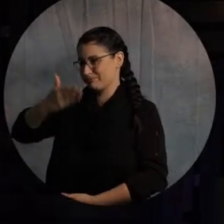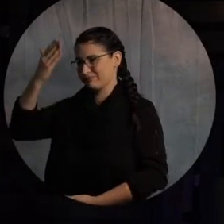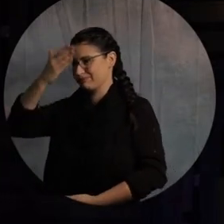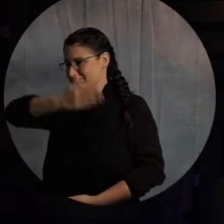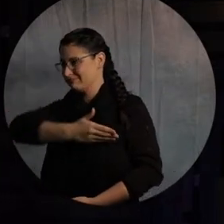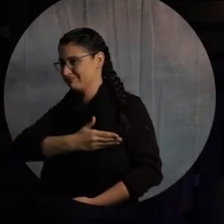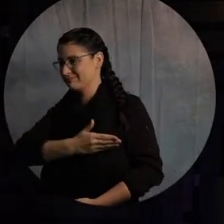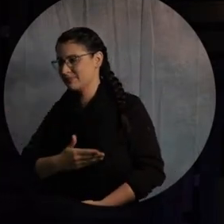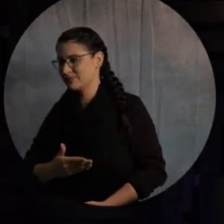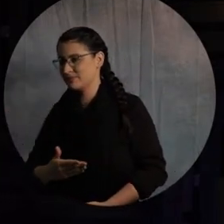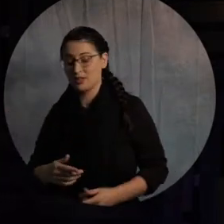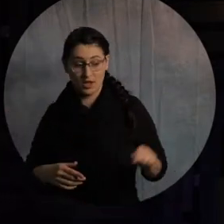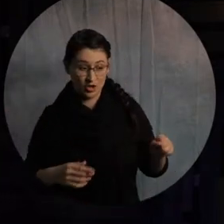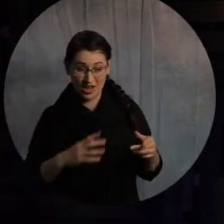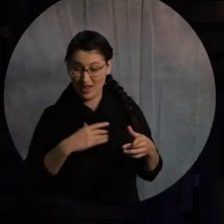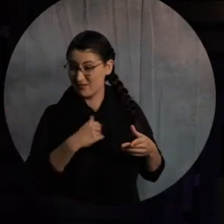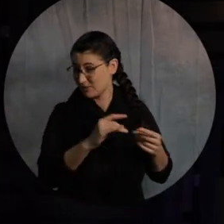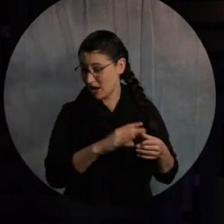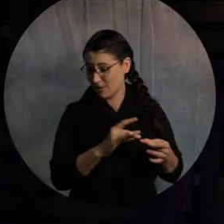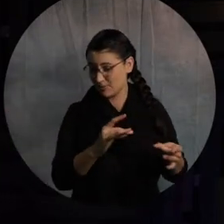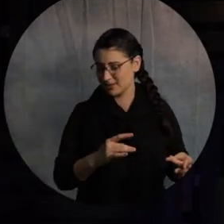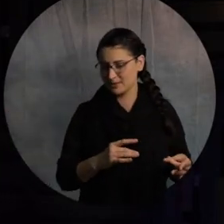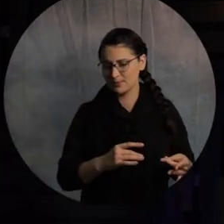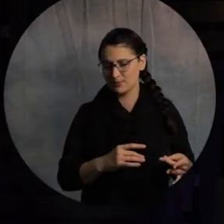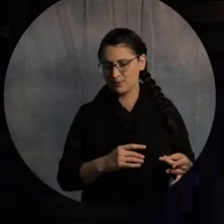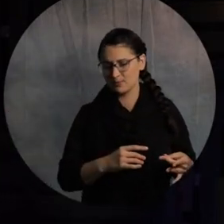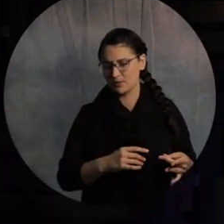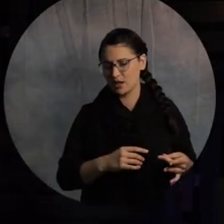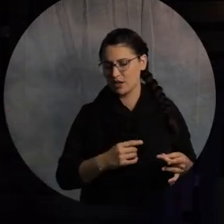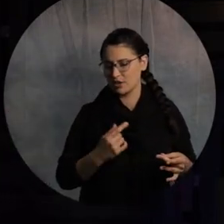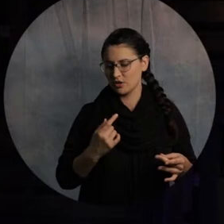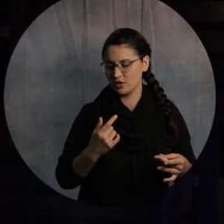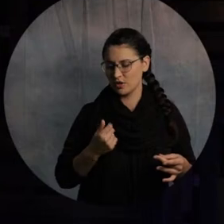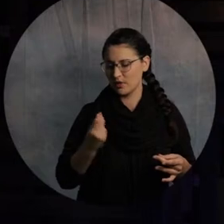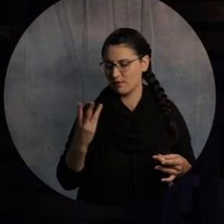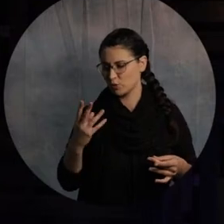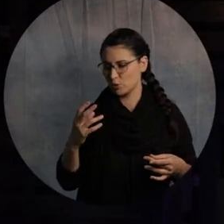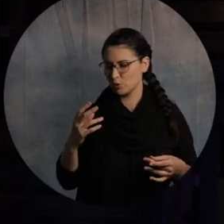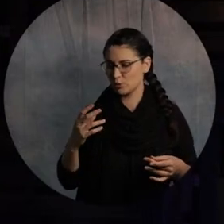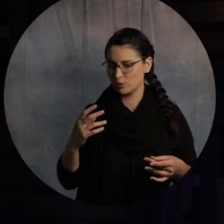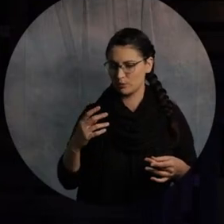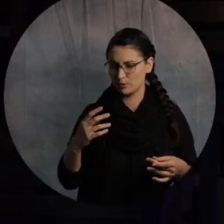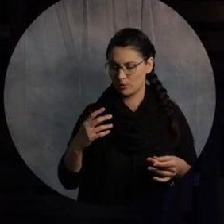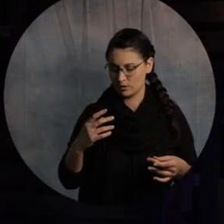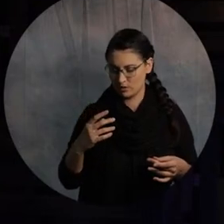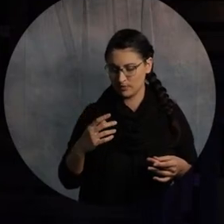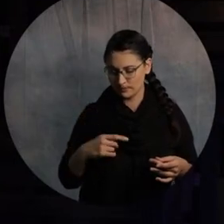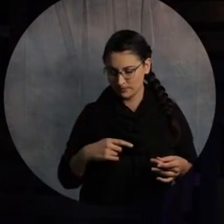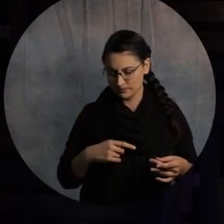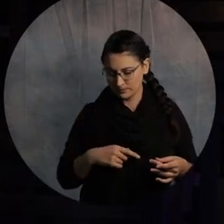hey, a couple more shout outs real quick. Yeah. And we did have one question here online that's really, really important. So,